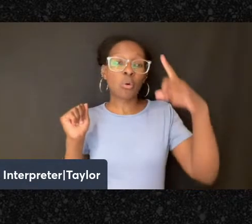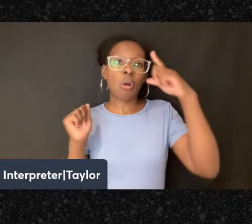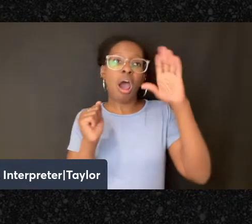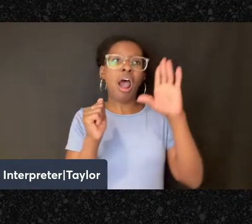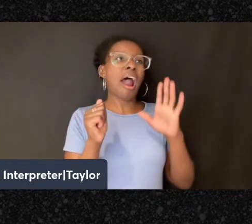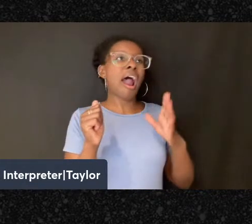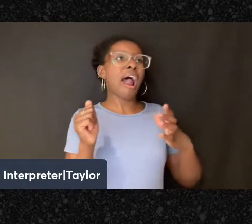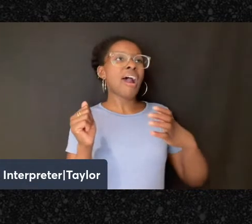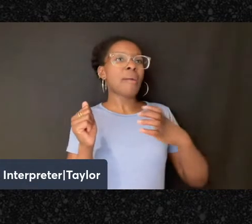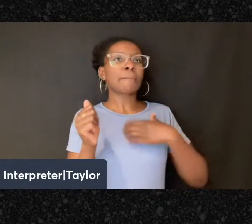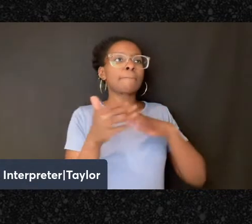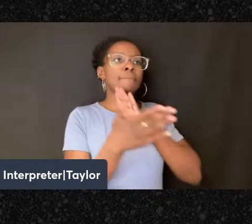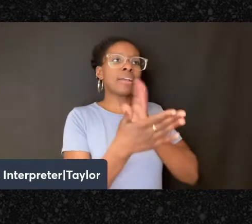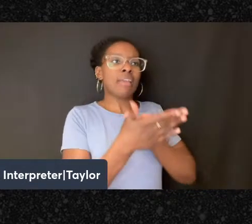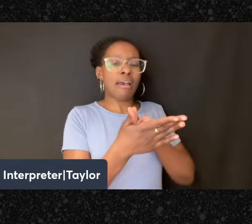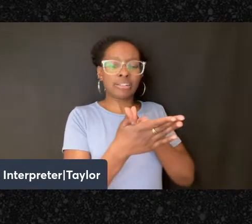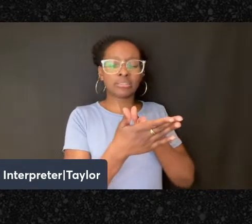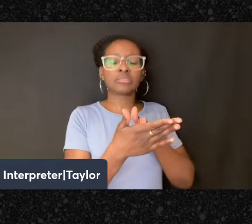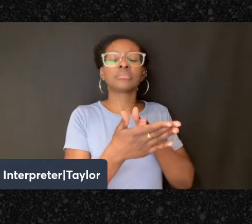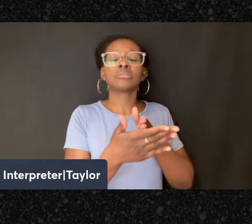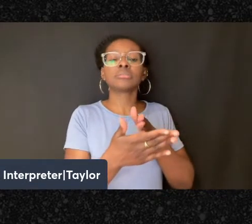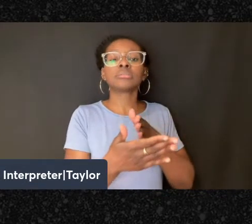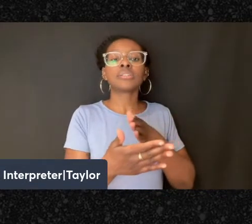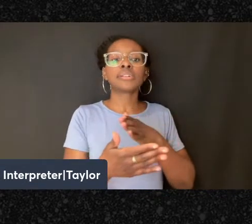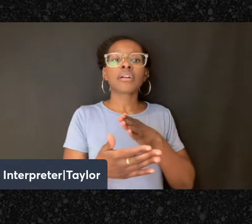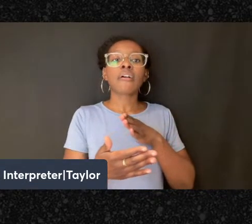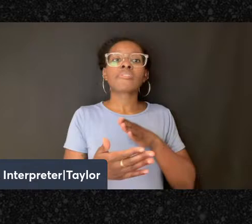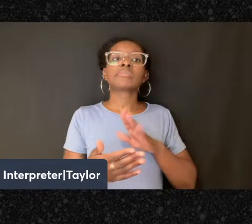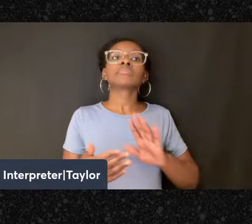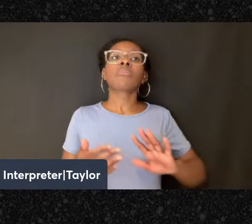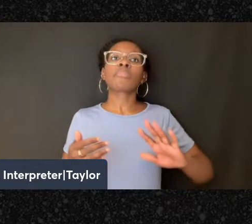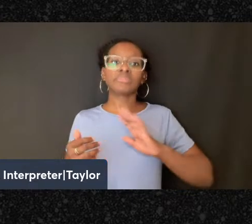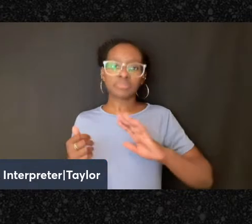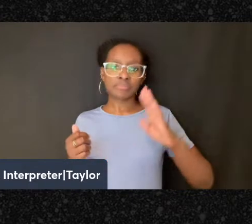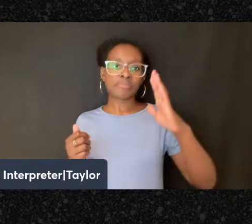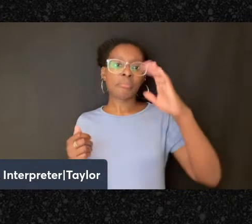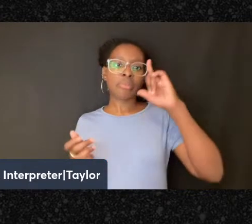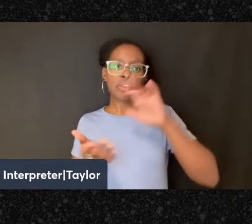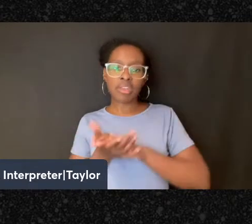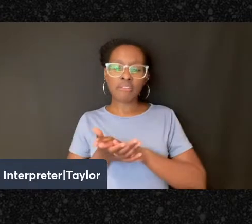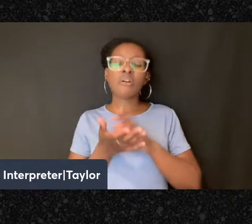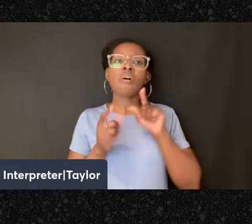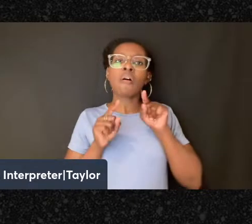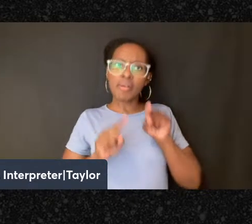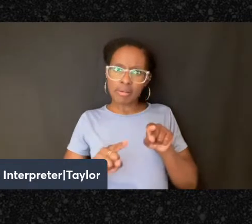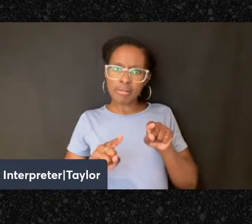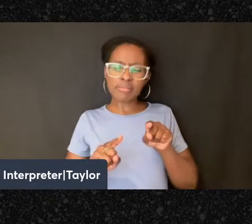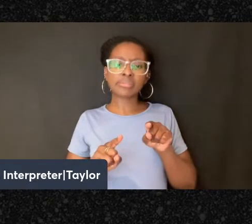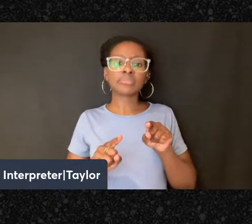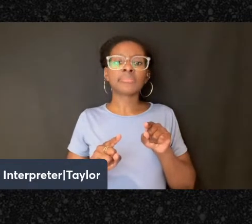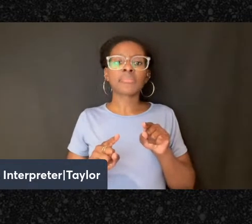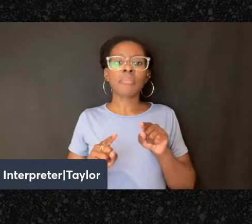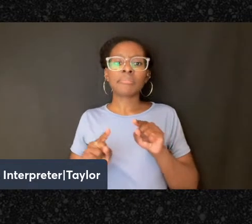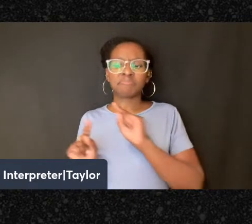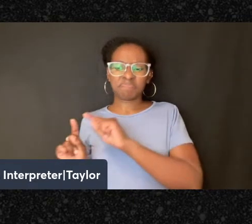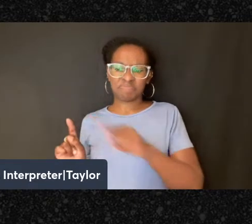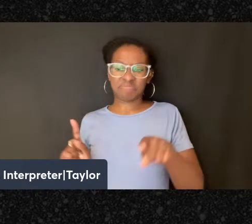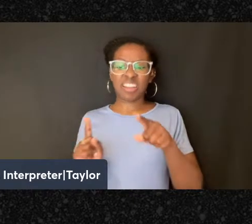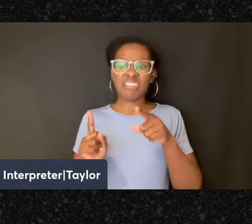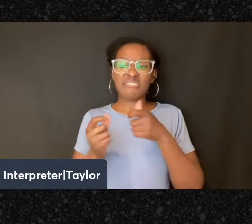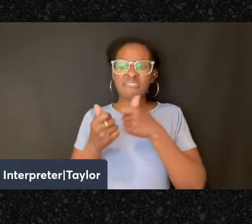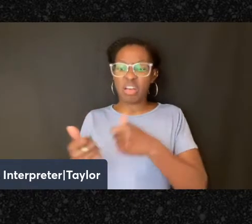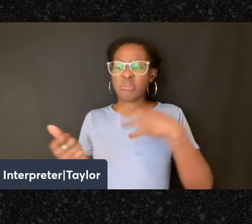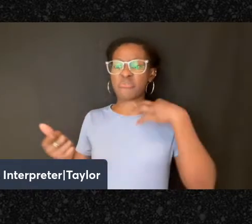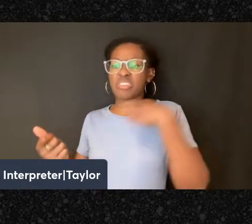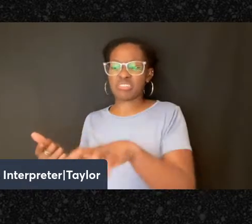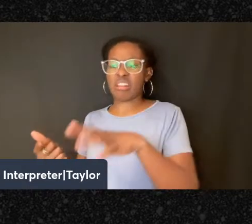anarchist movements believed that not only are these things wrong, because